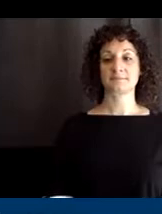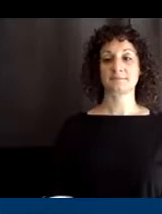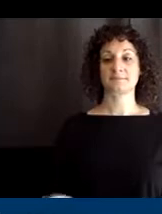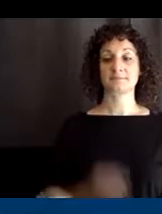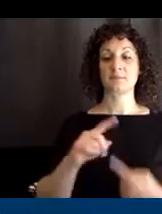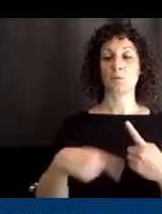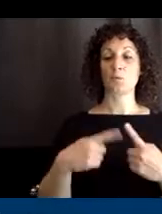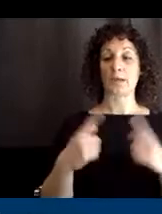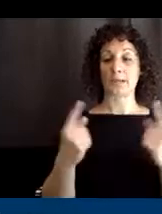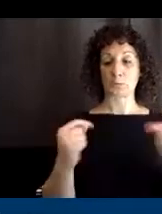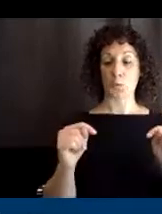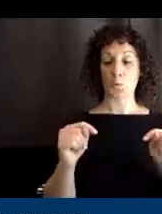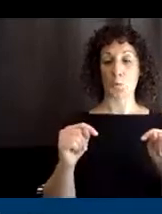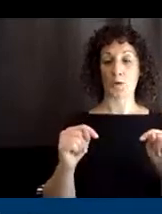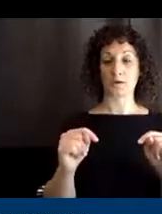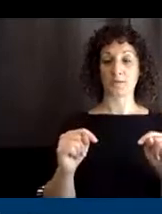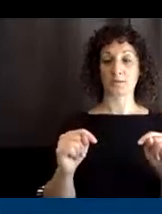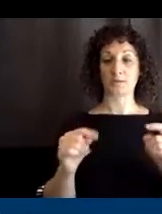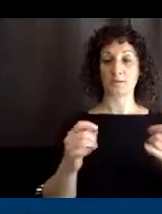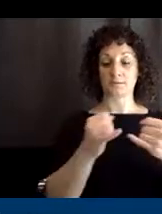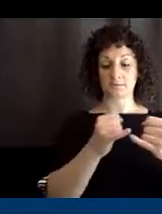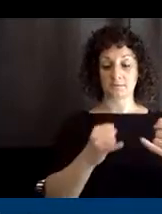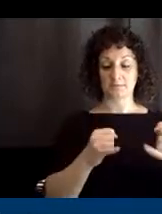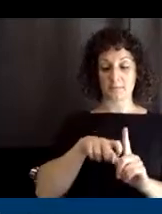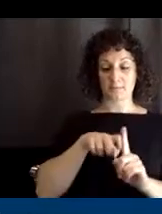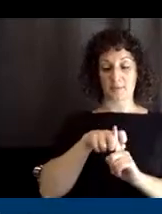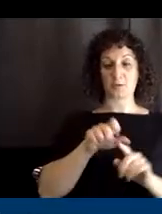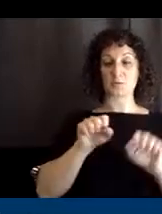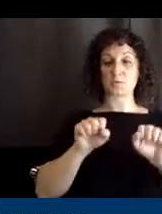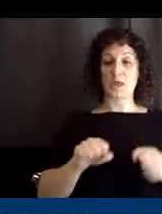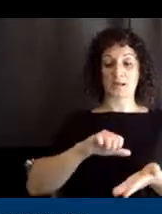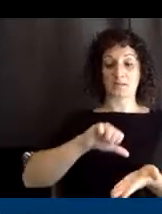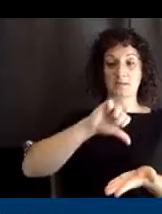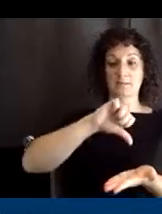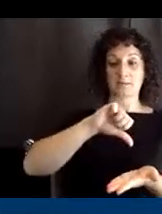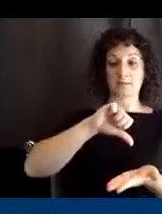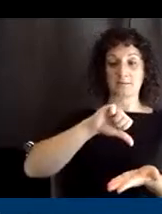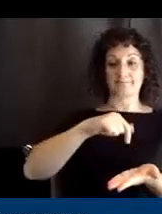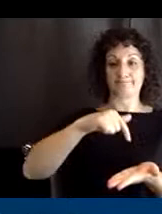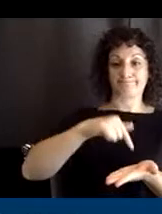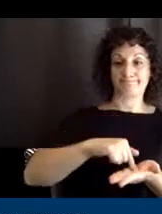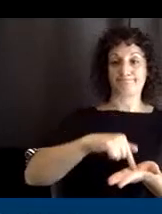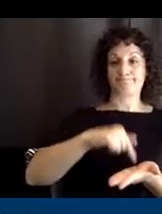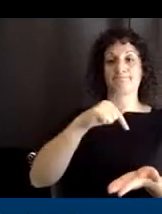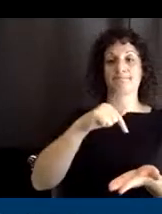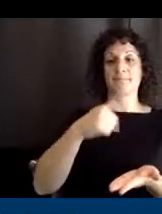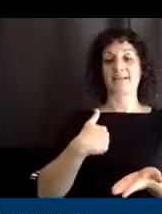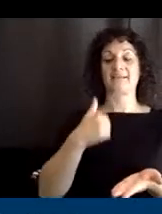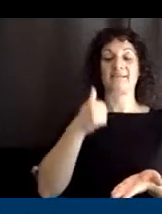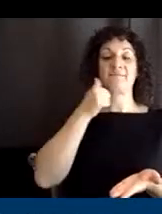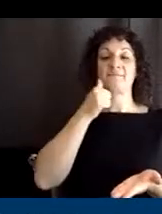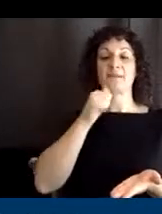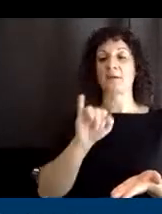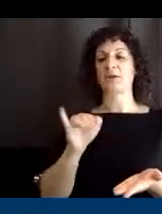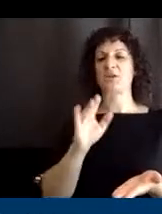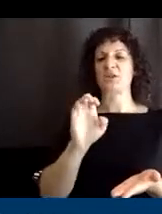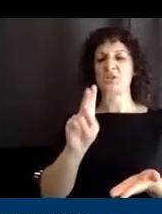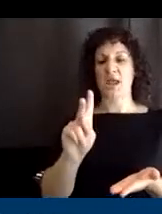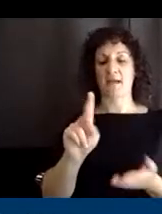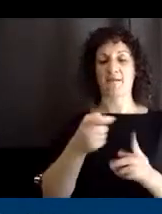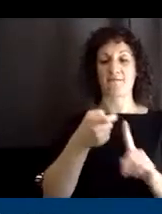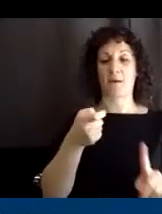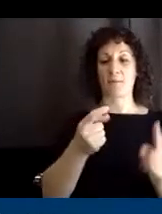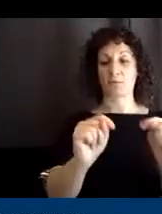activated, you can see that there's a little female jack coming out of the toy that you can then plug